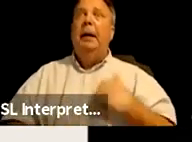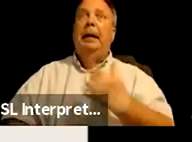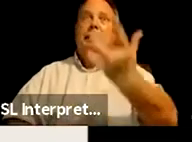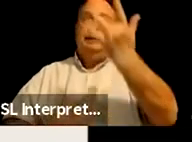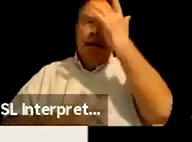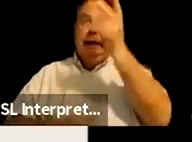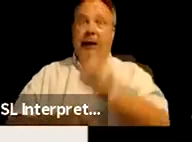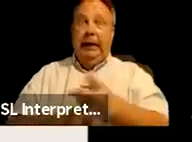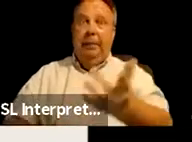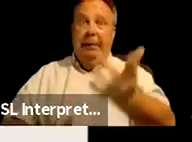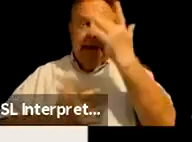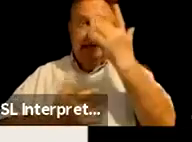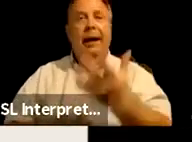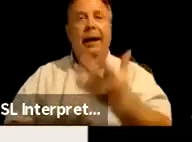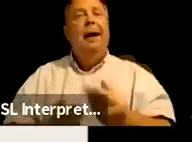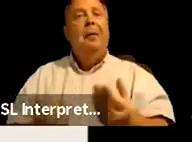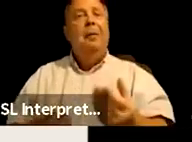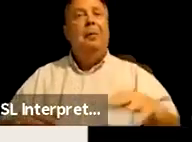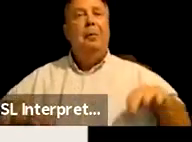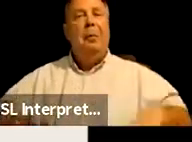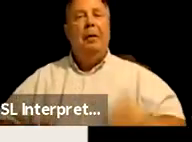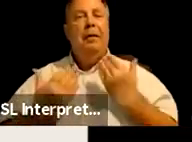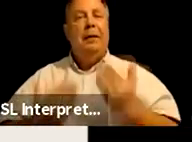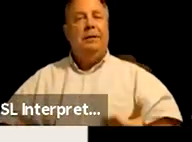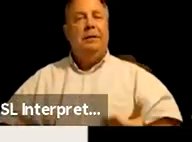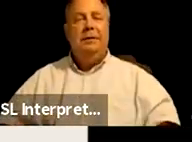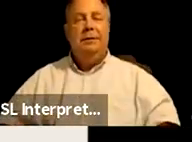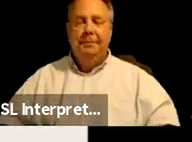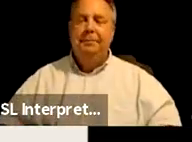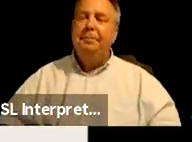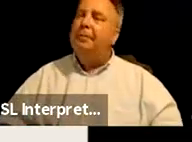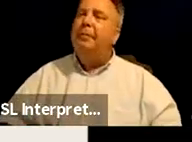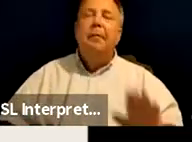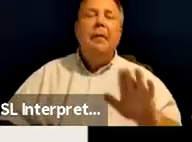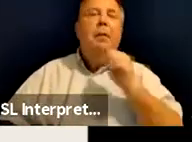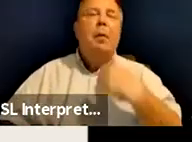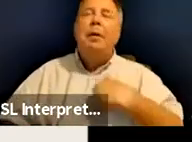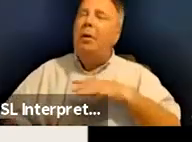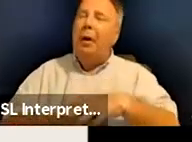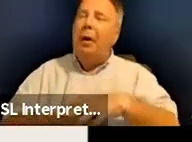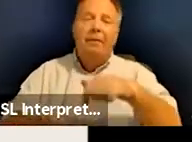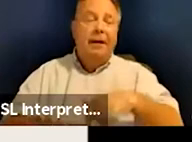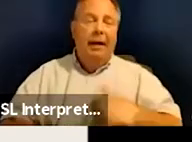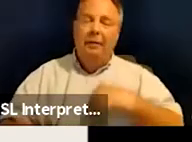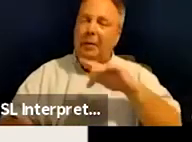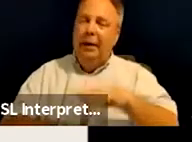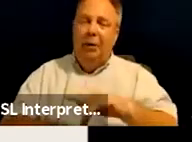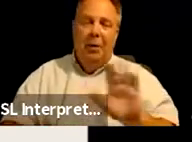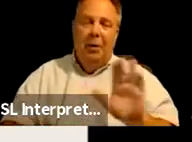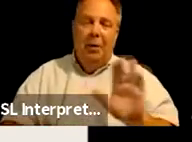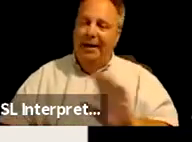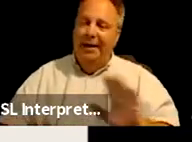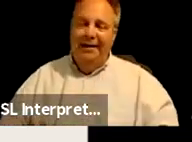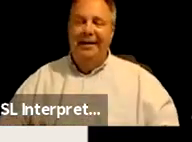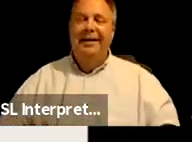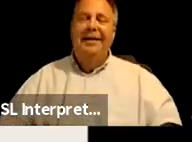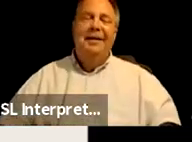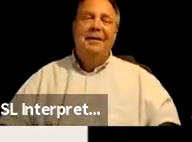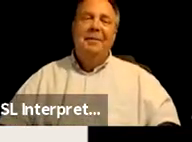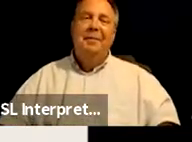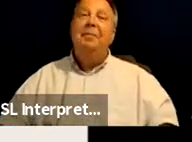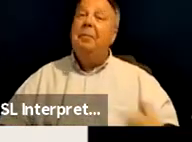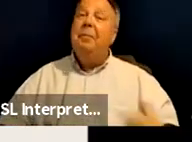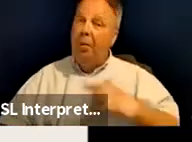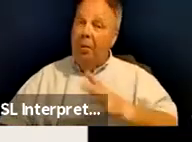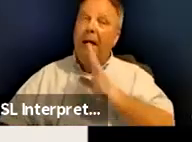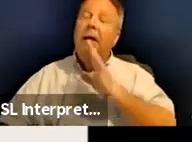sick and make a profit off of us. Um, but we don't have enough time for me to go into that. But when I